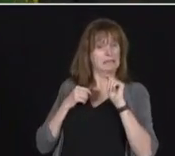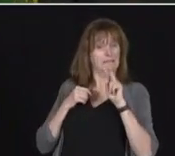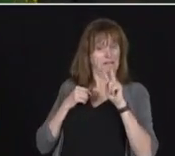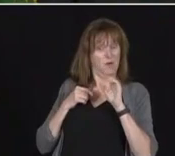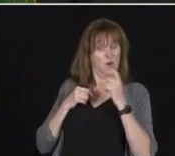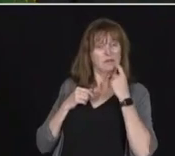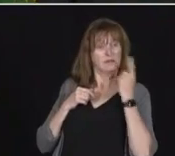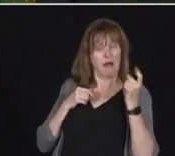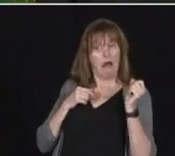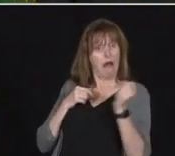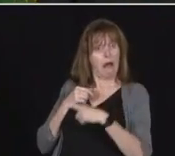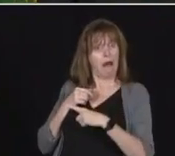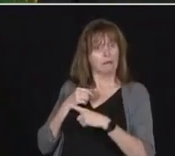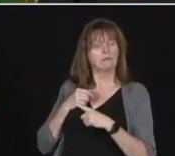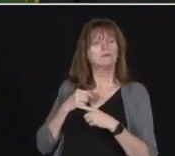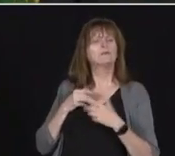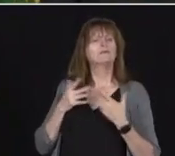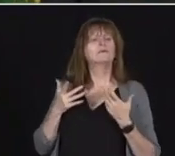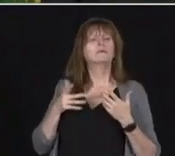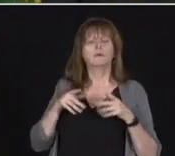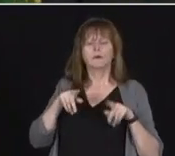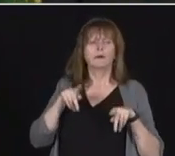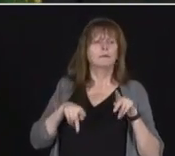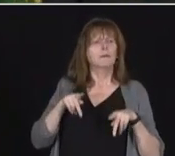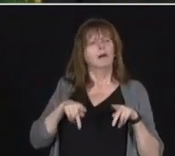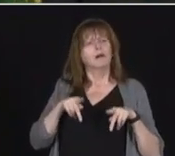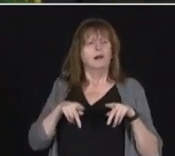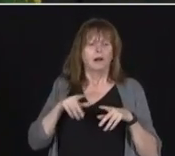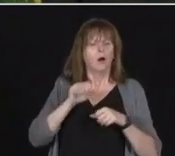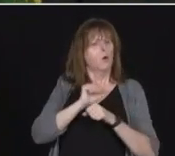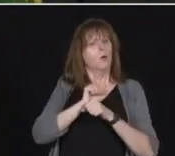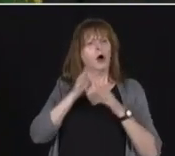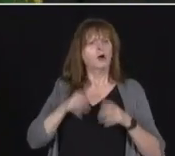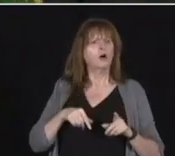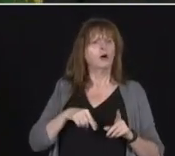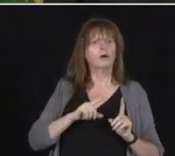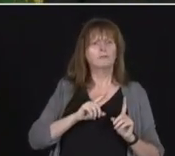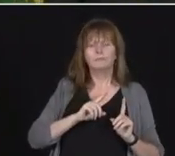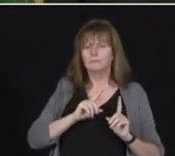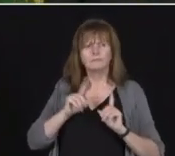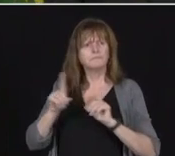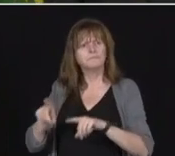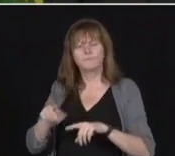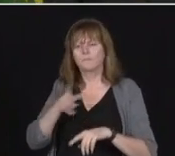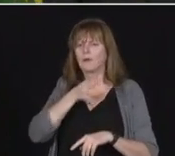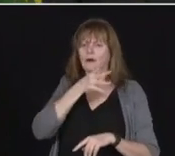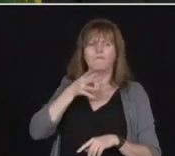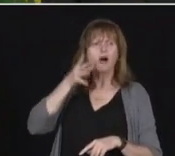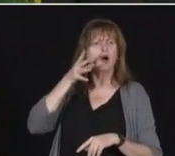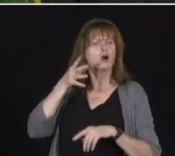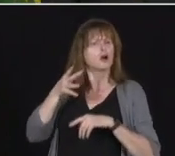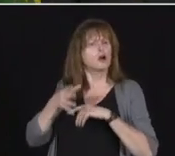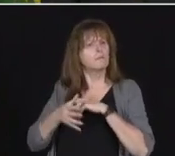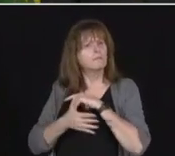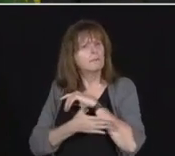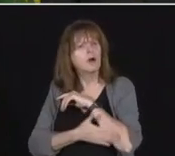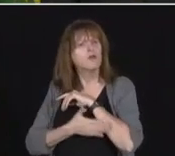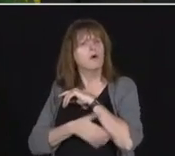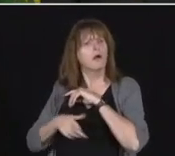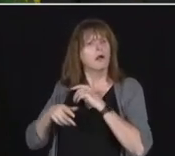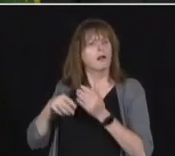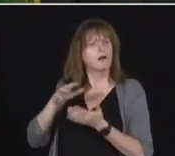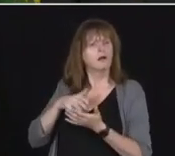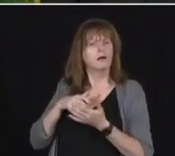asking about the migrant workers, but specifically what he asked about it I don't think you addressed which is, does the fact fact that there are now